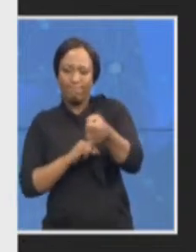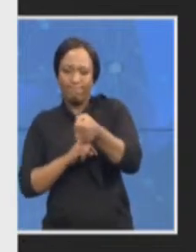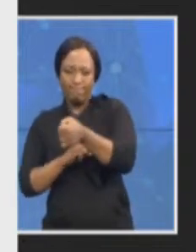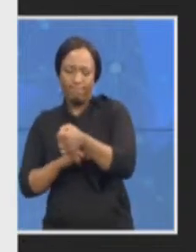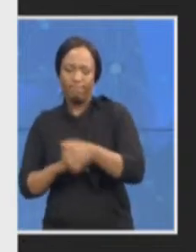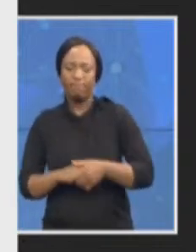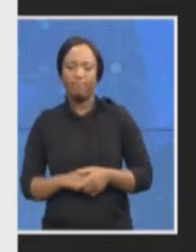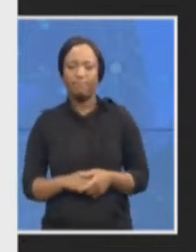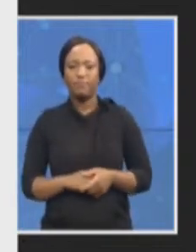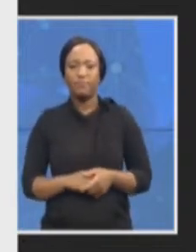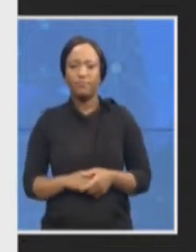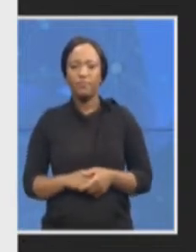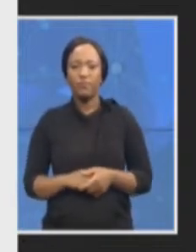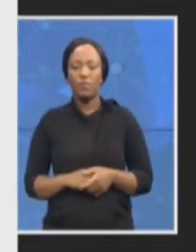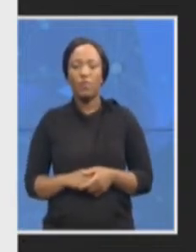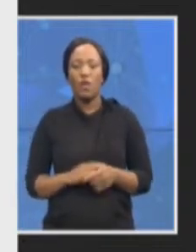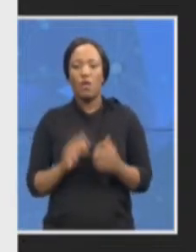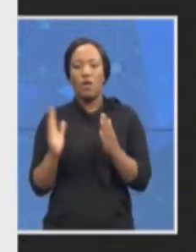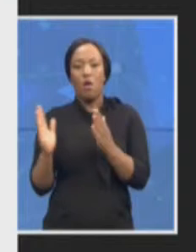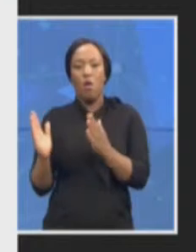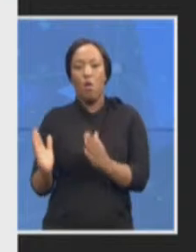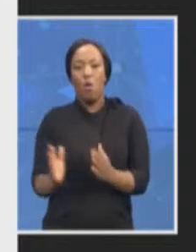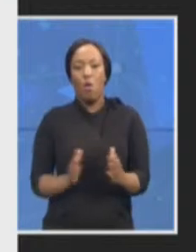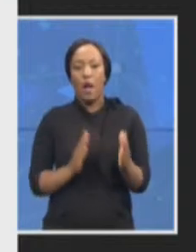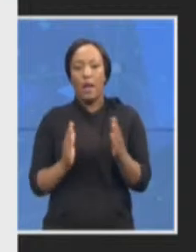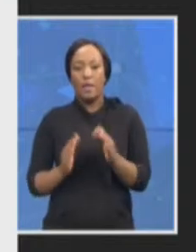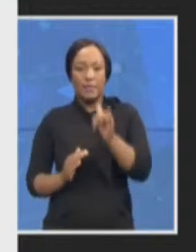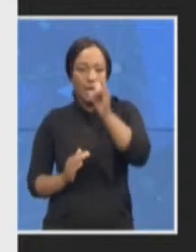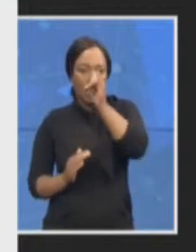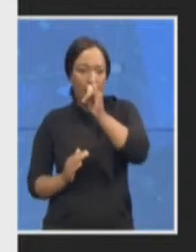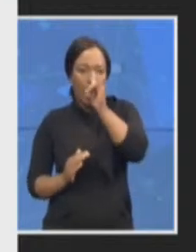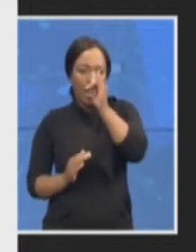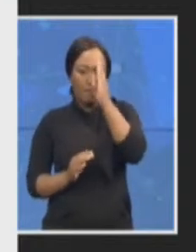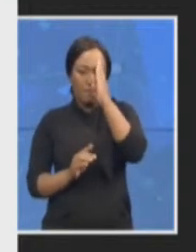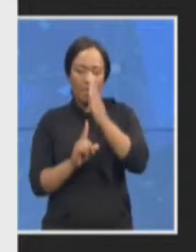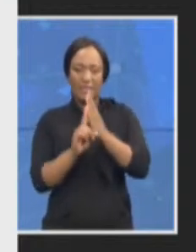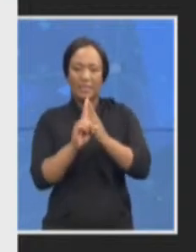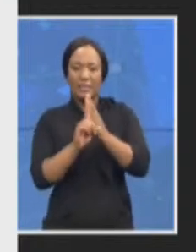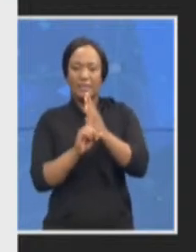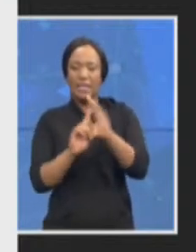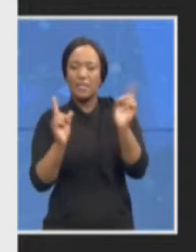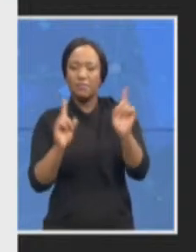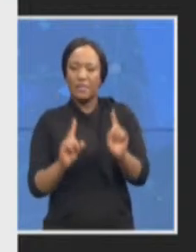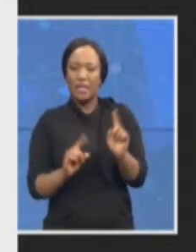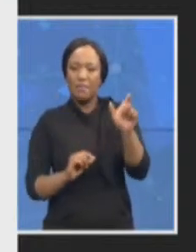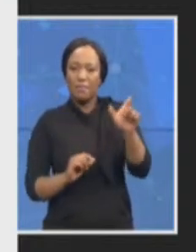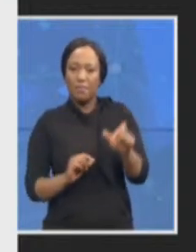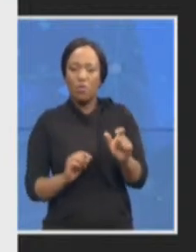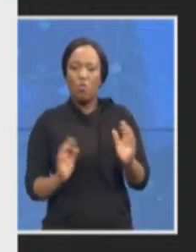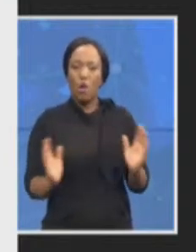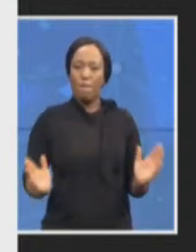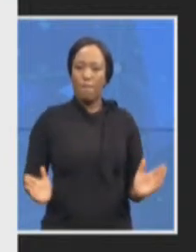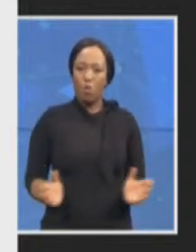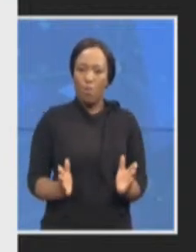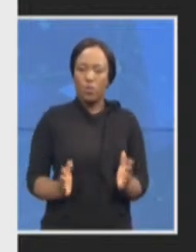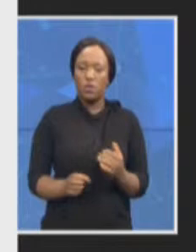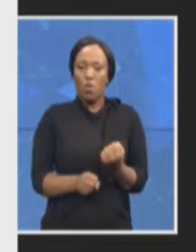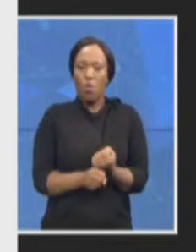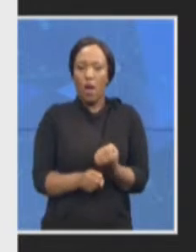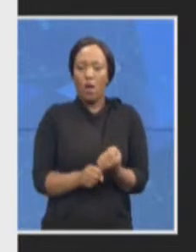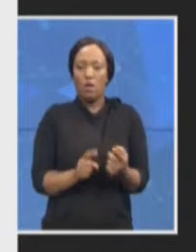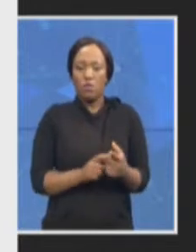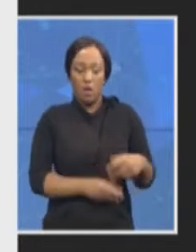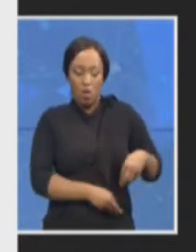within the NPA now organized crime and commercial work and corruption are very closely linked and so we are going to use our